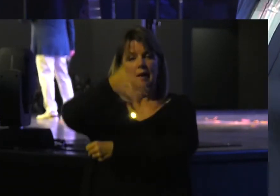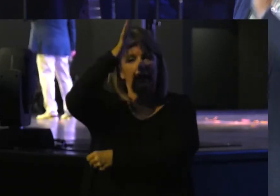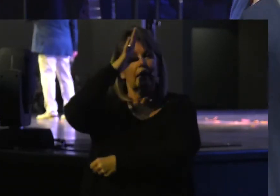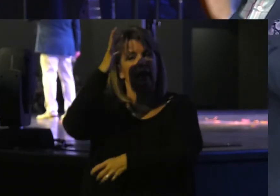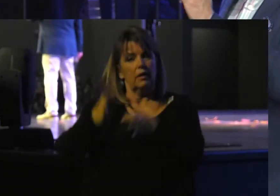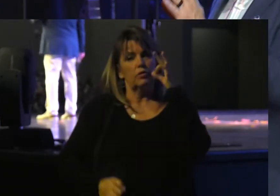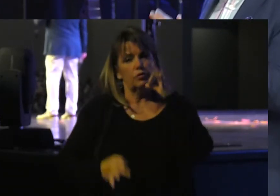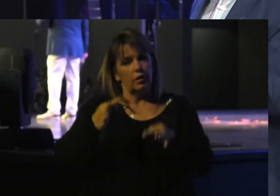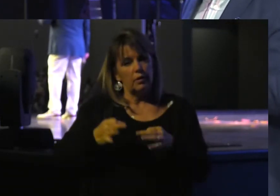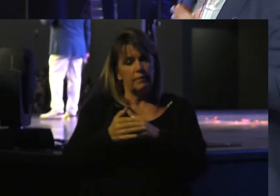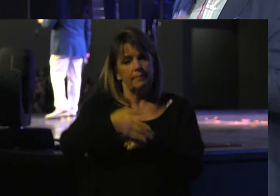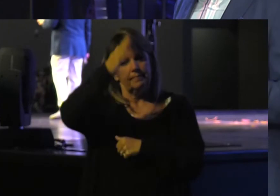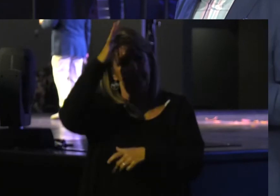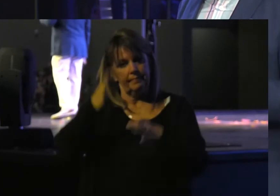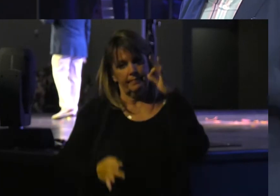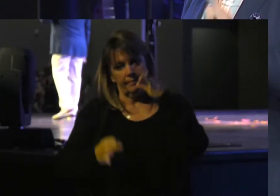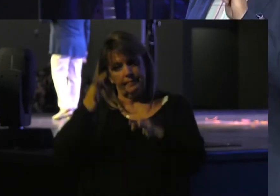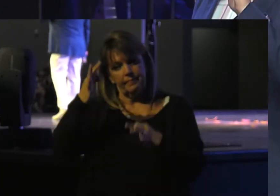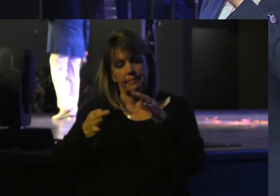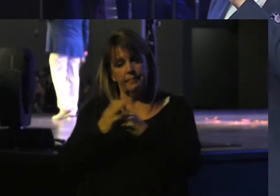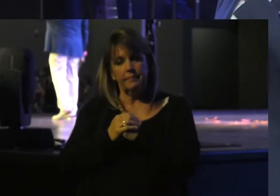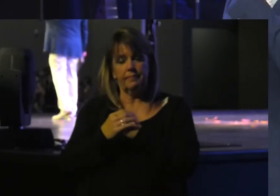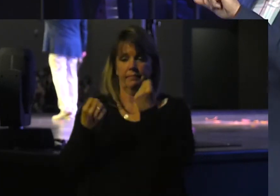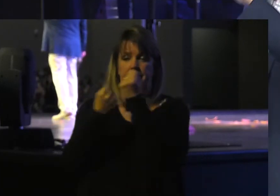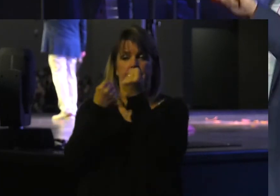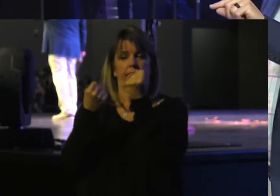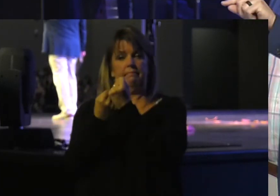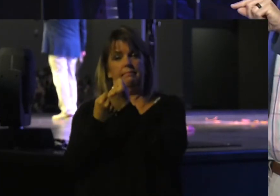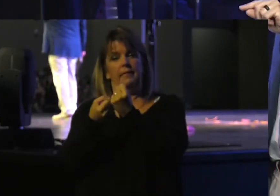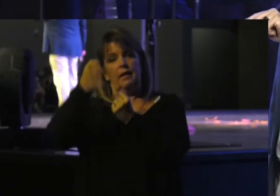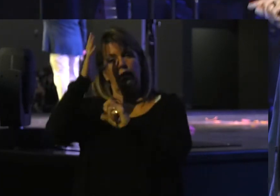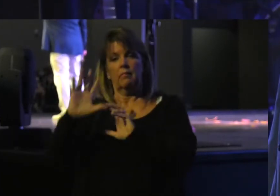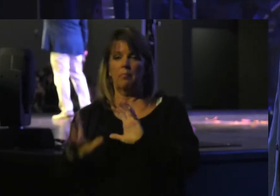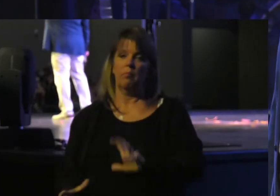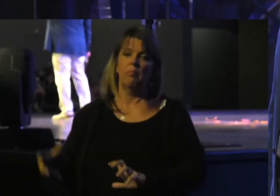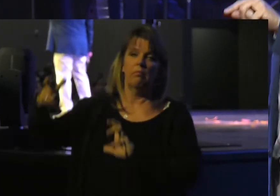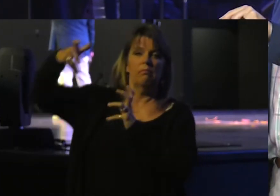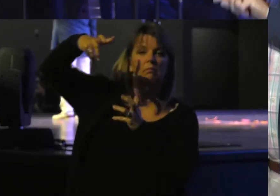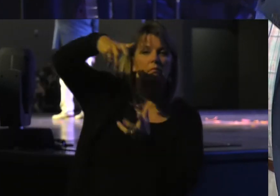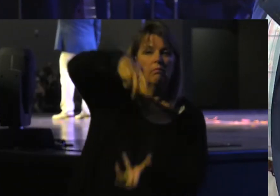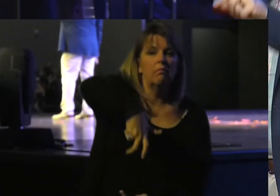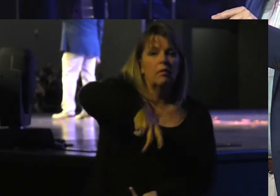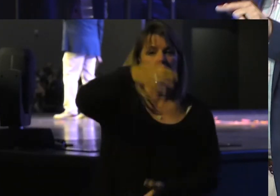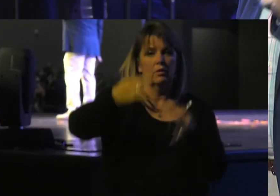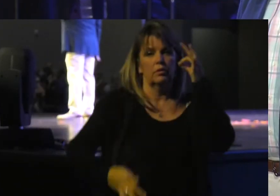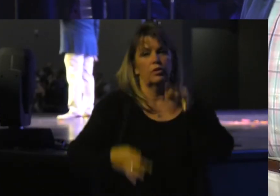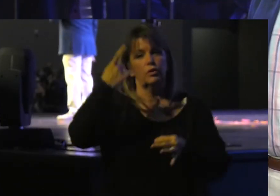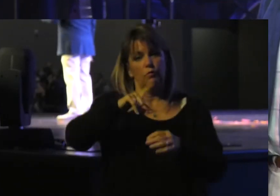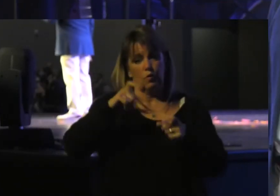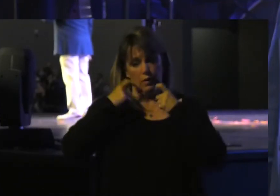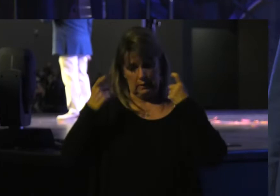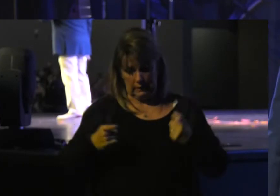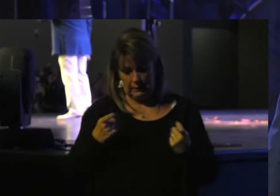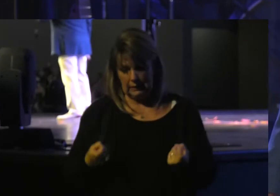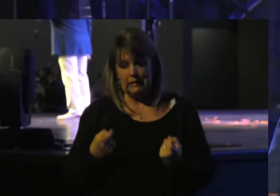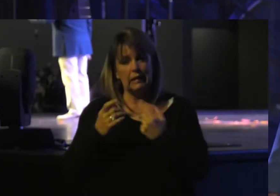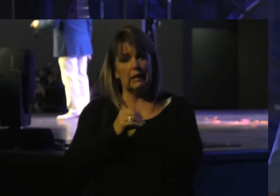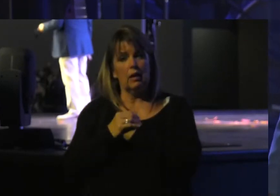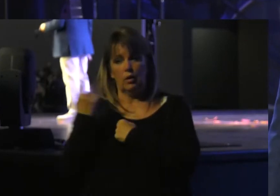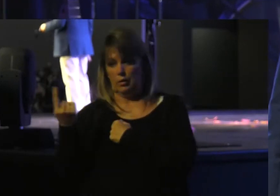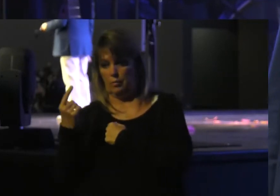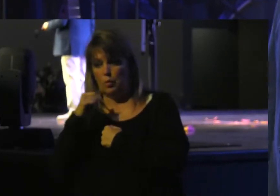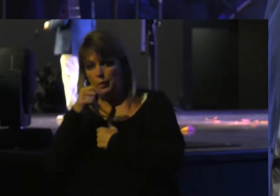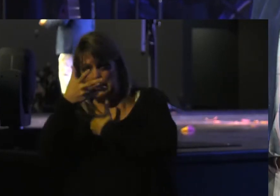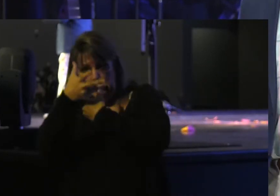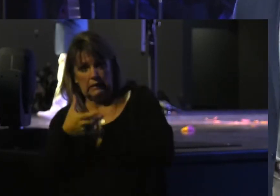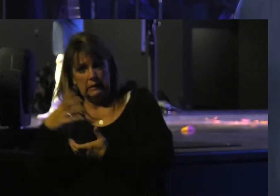The justice Of God Is upheld By God Pouring out The judgment For sin On one Who did Not